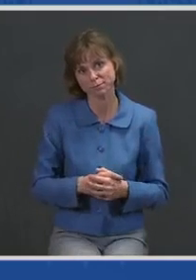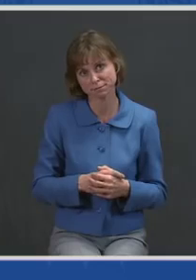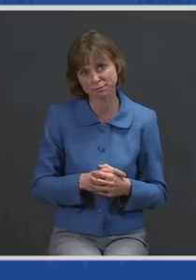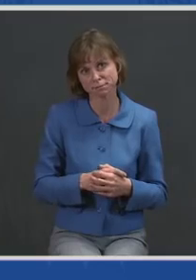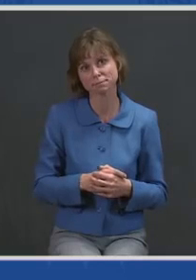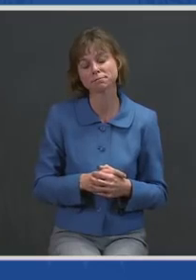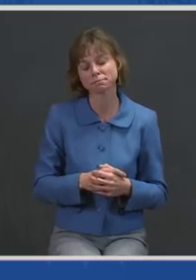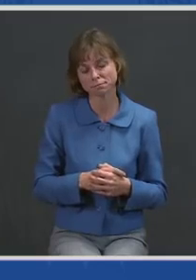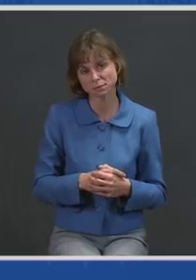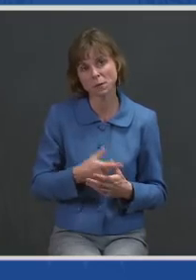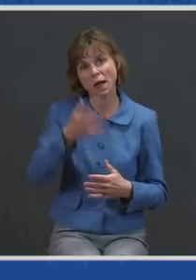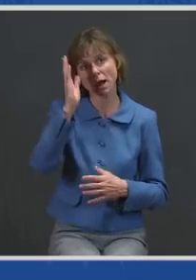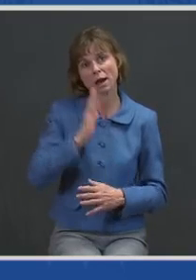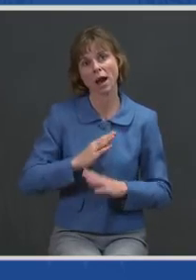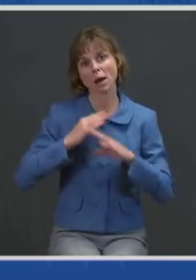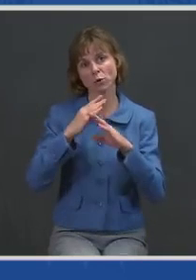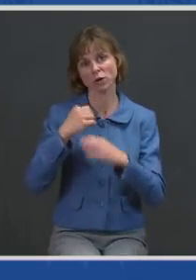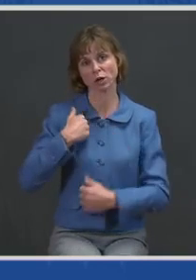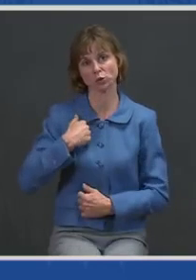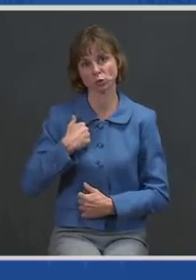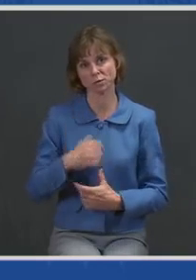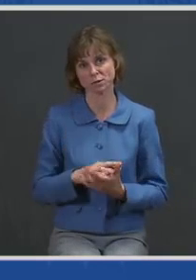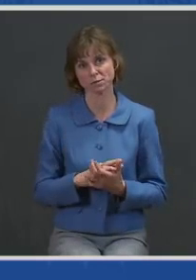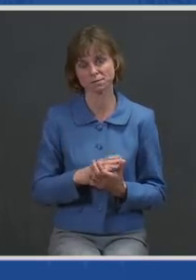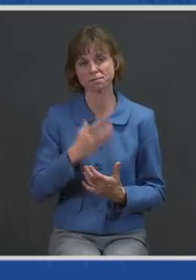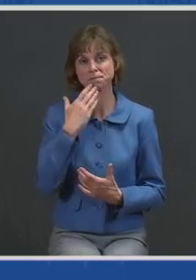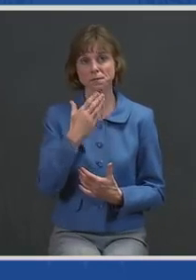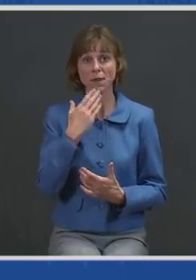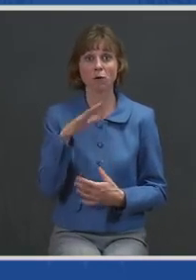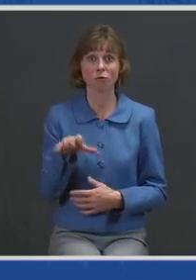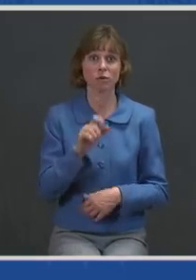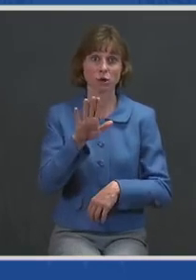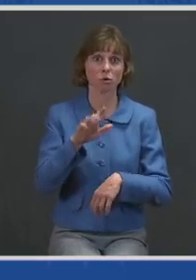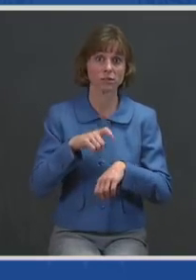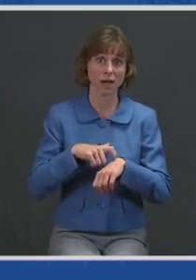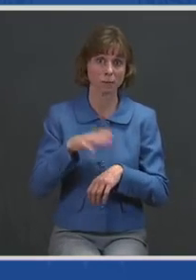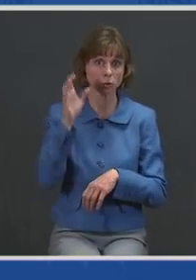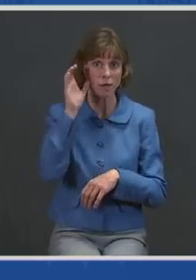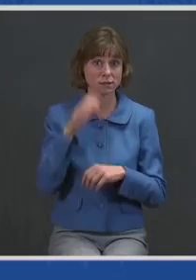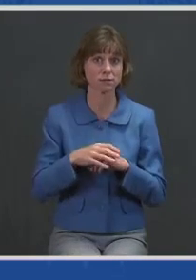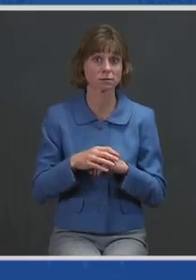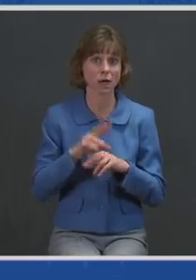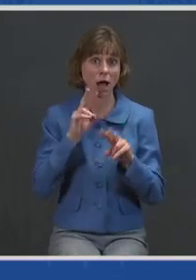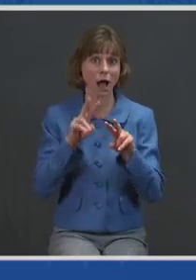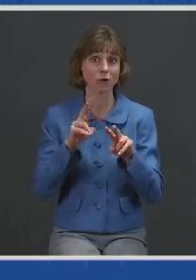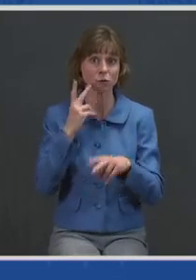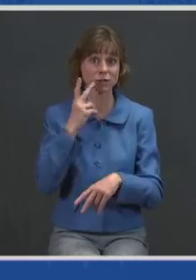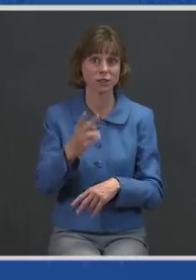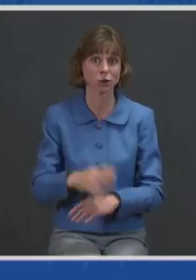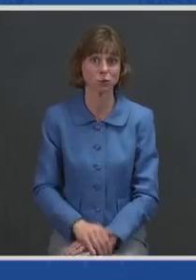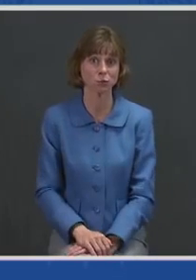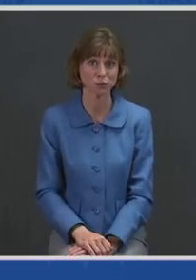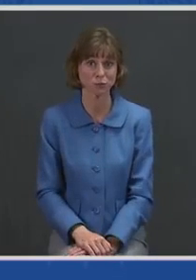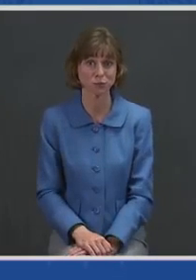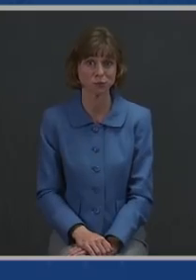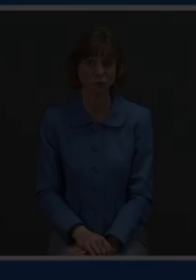And may God protect our troops. Thank you for taking the time to listen. I look forward to seeing you. Thank you.